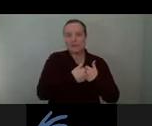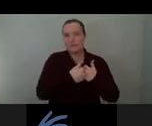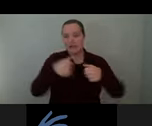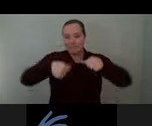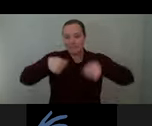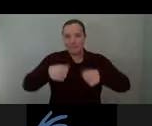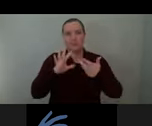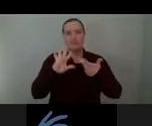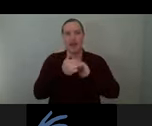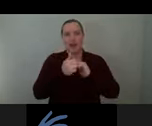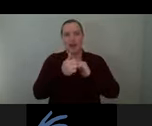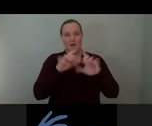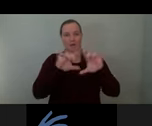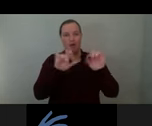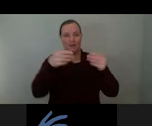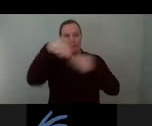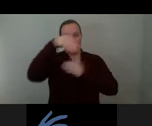blocks which I'll expand on shortly